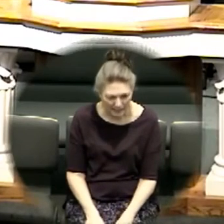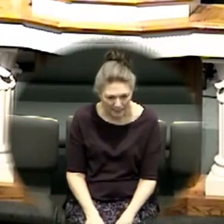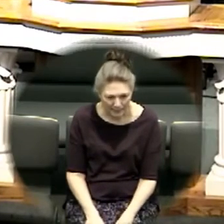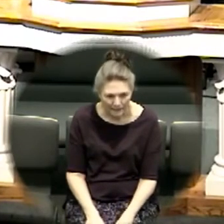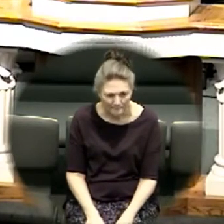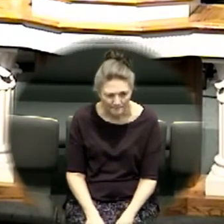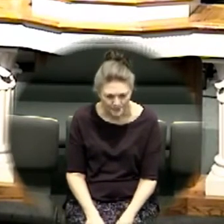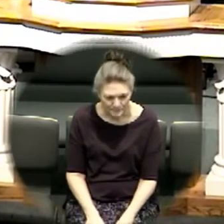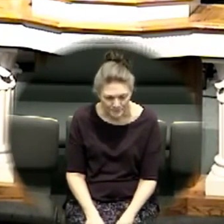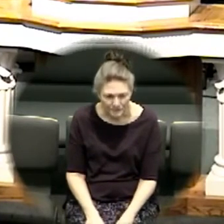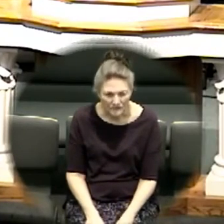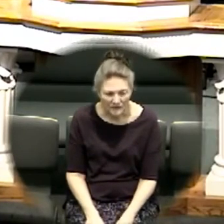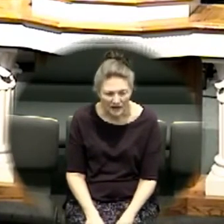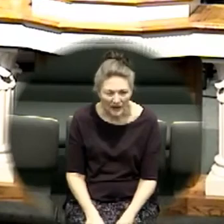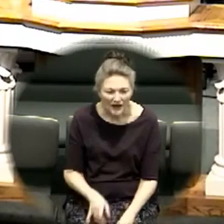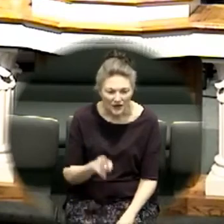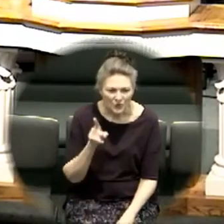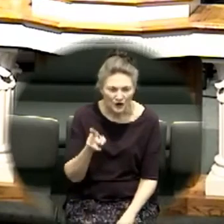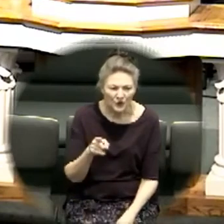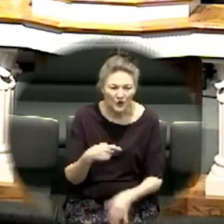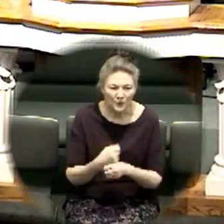power of God to come in your life